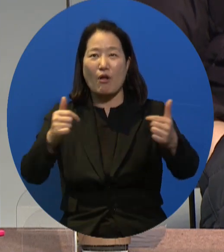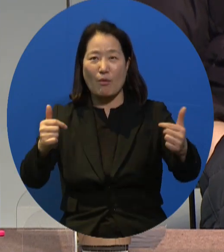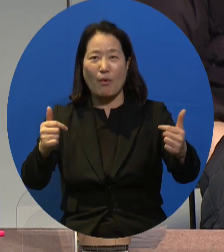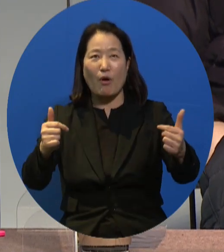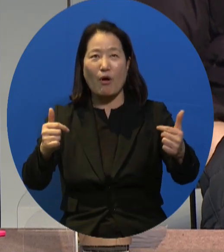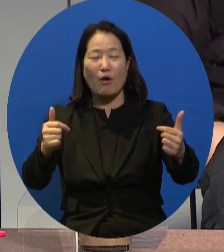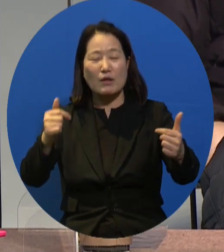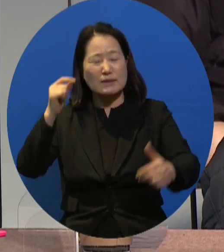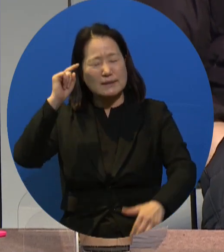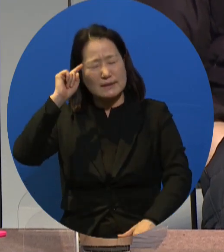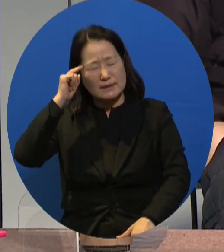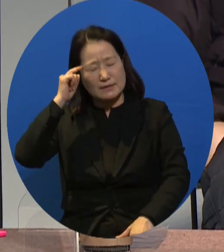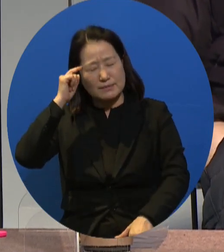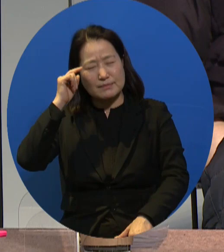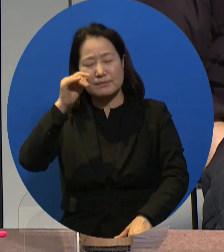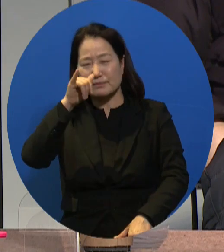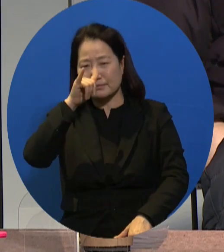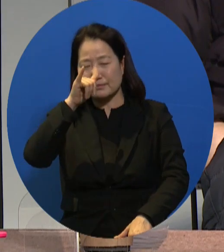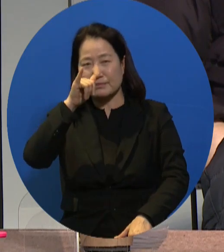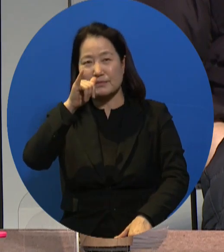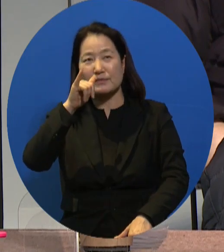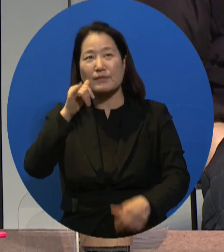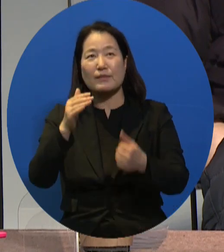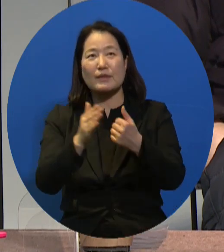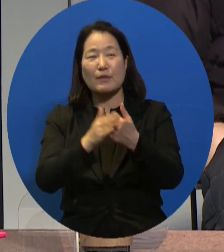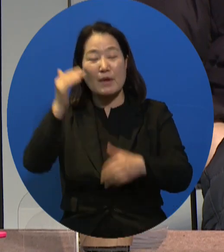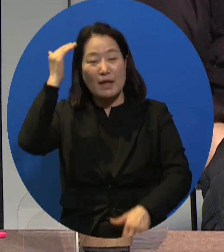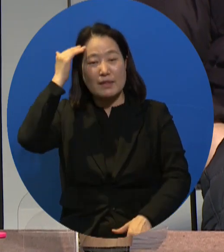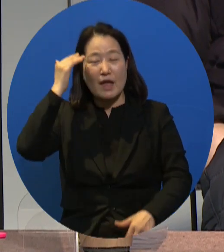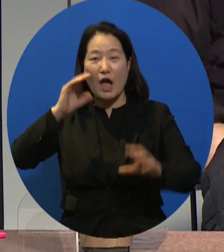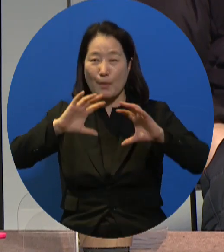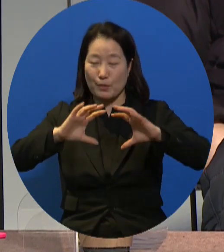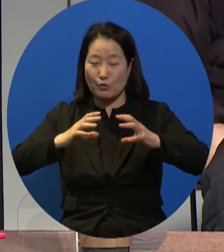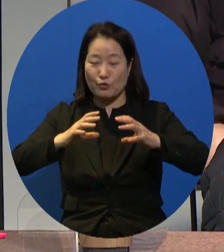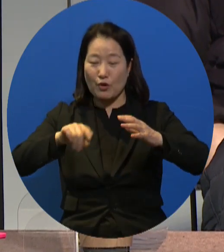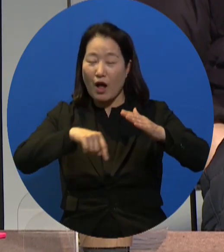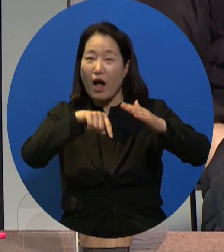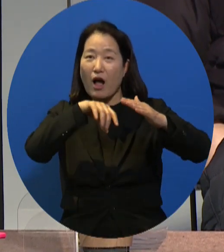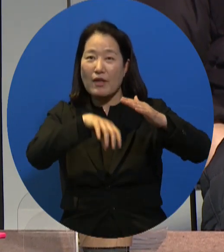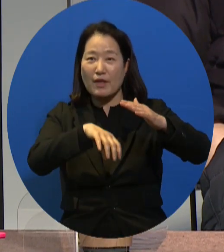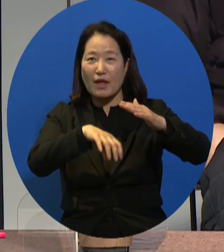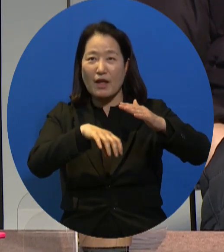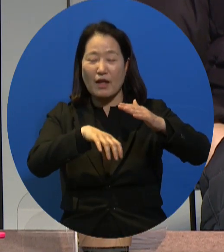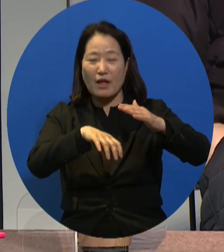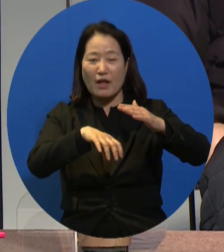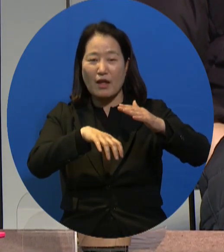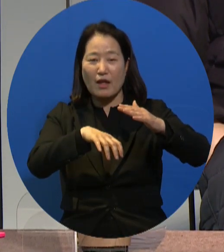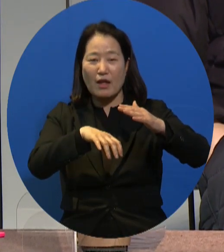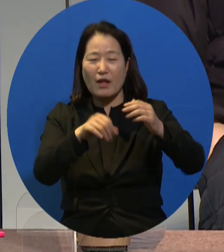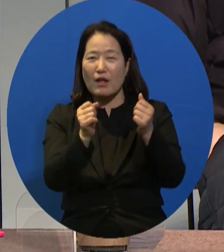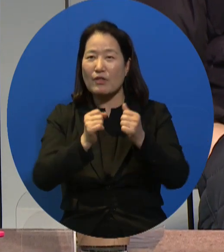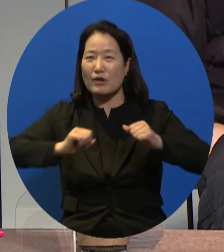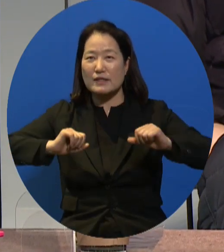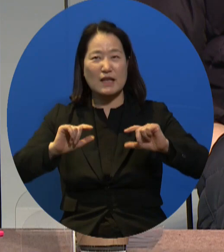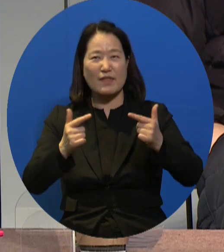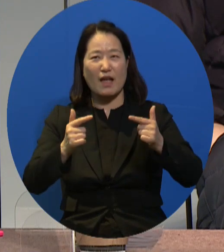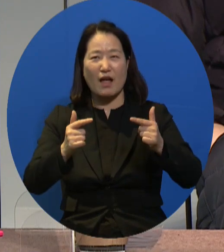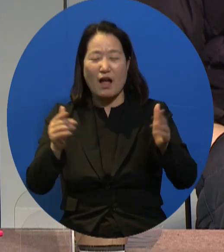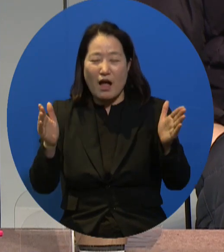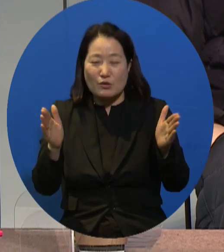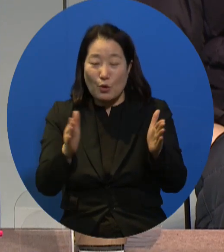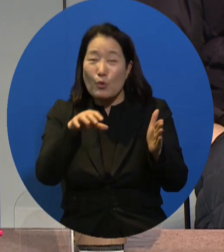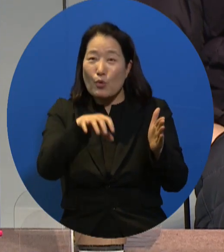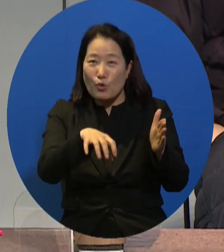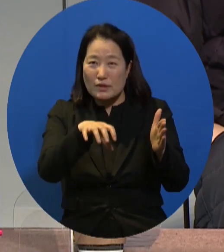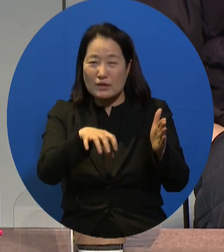there is a tendency to think that it is rather an abstract concept and what disabled persons can do in the labor